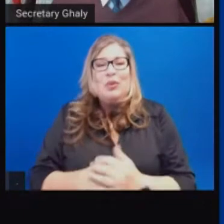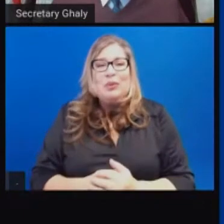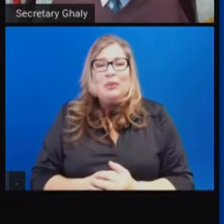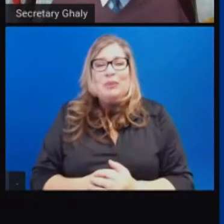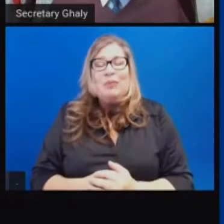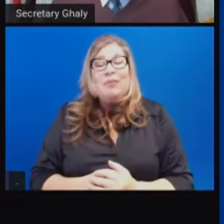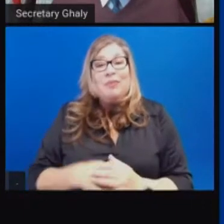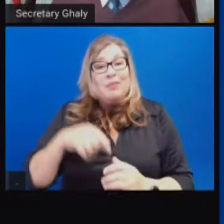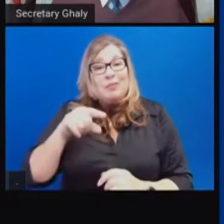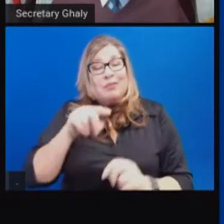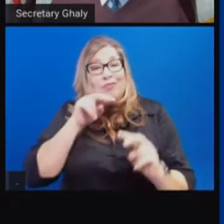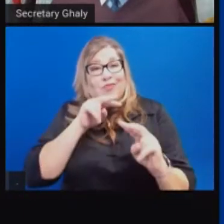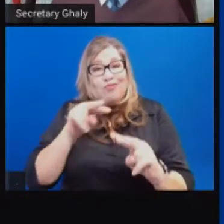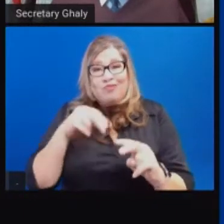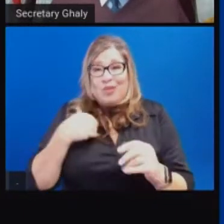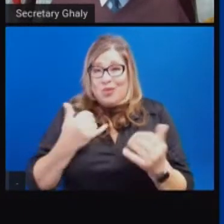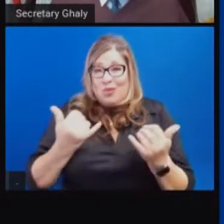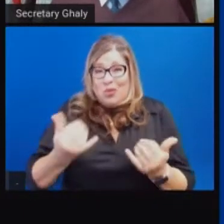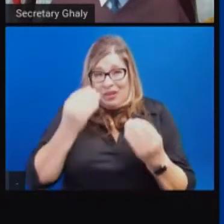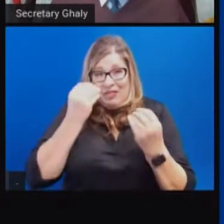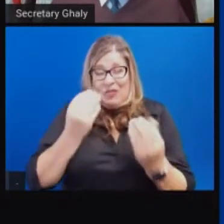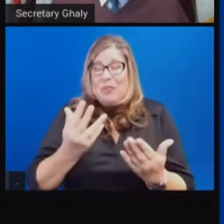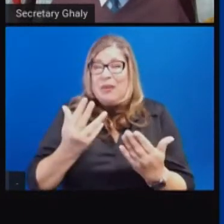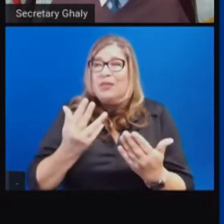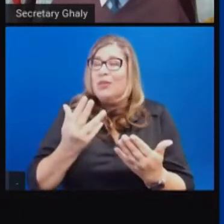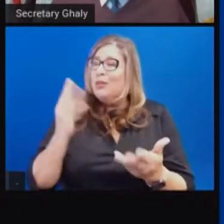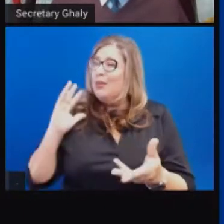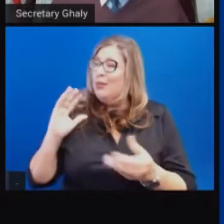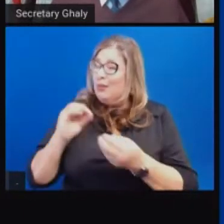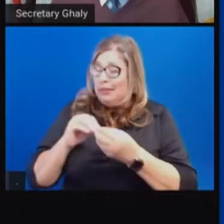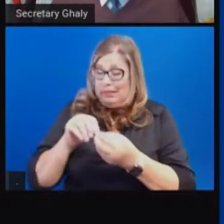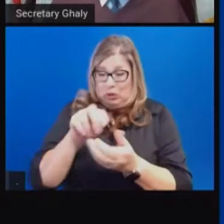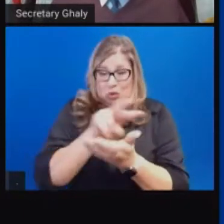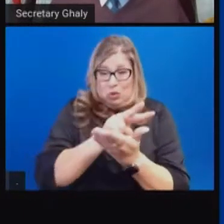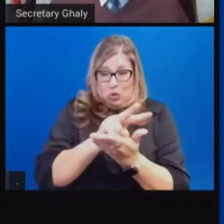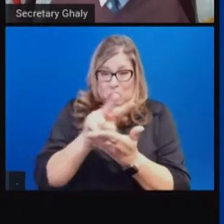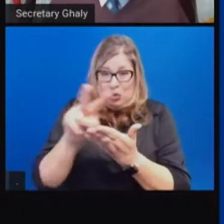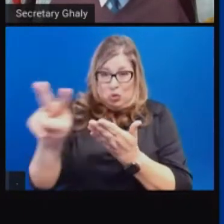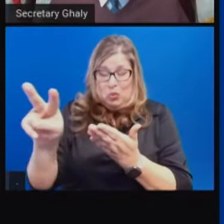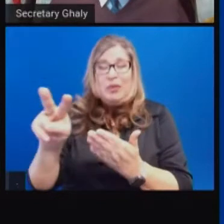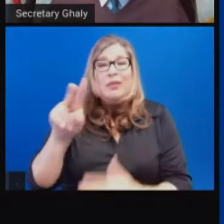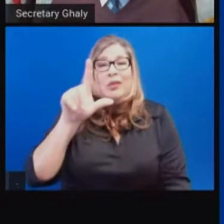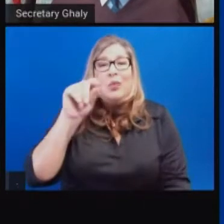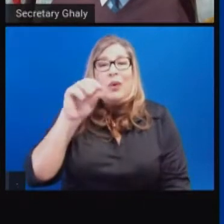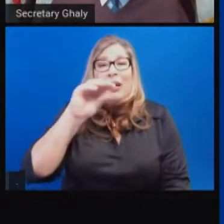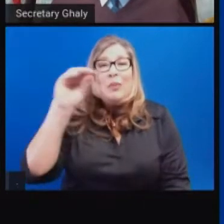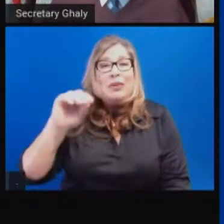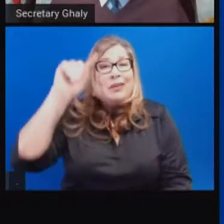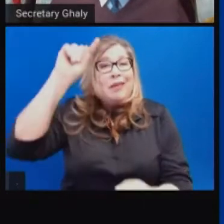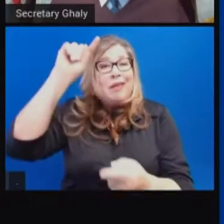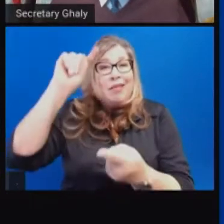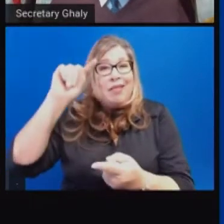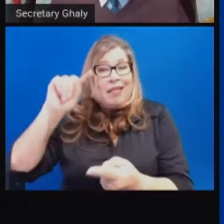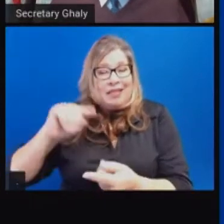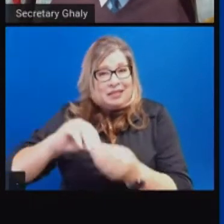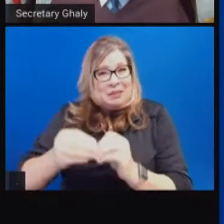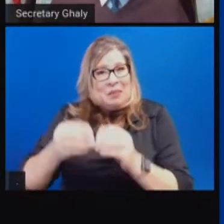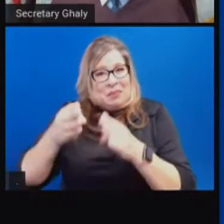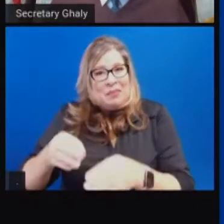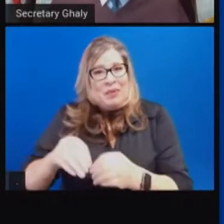But just looking at our current data, 14-day reduction in hospitalizations of over 20%, down to 17